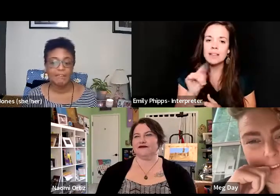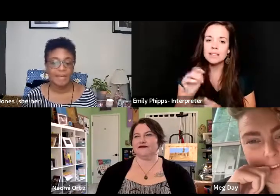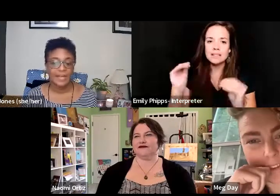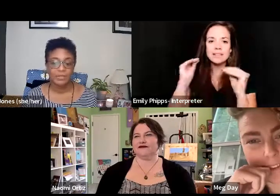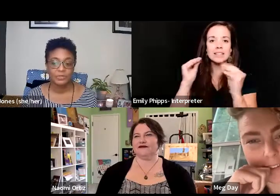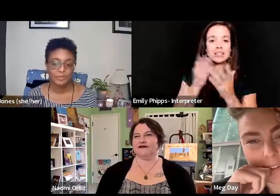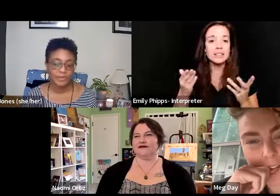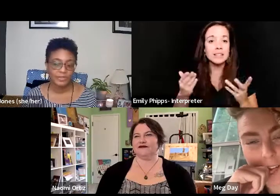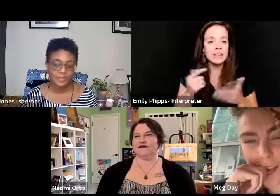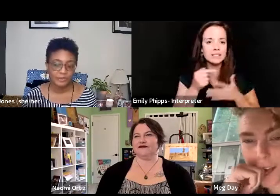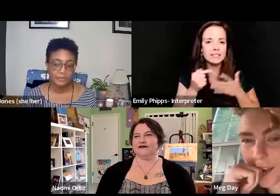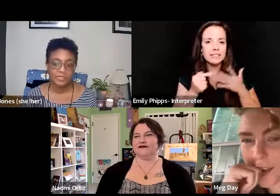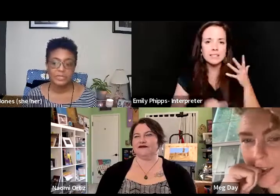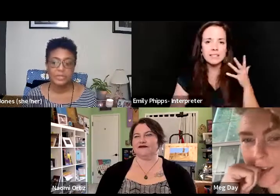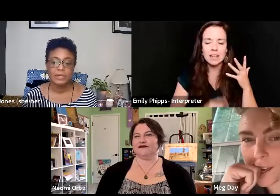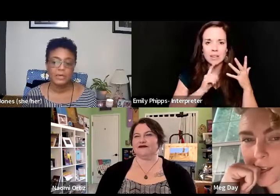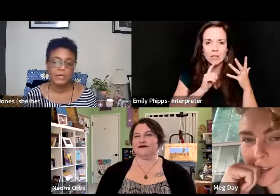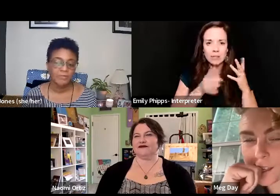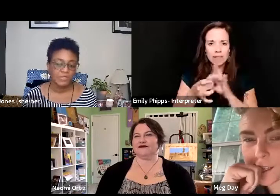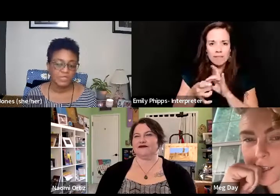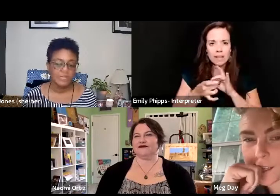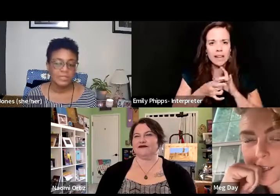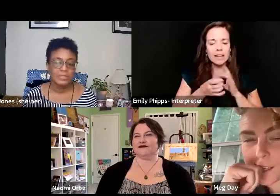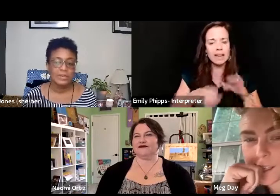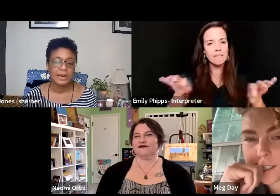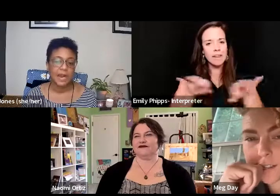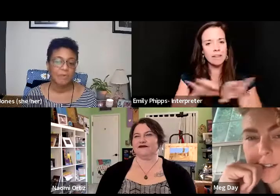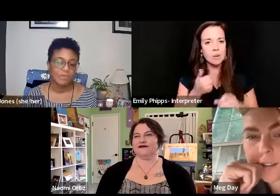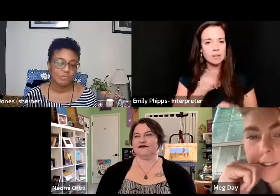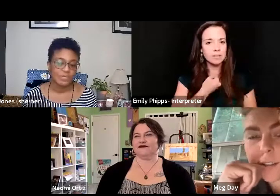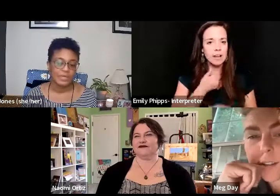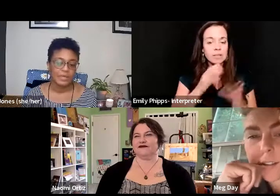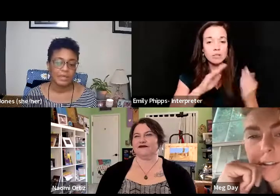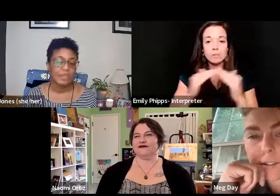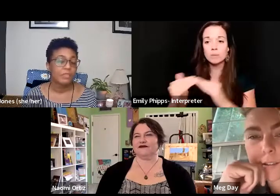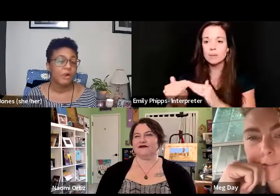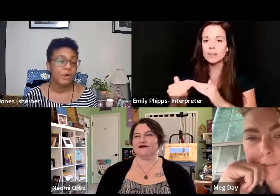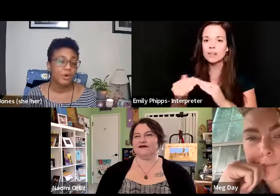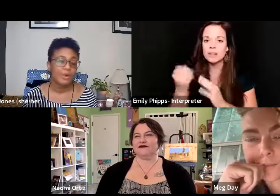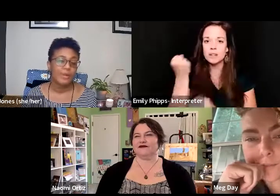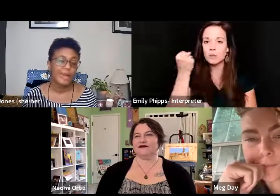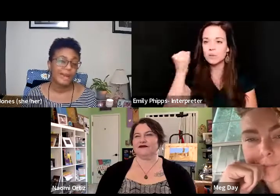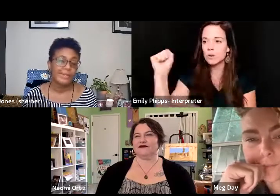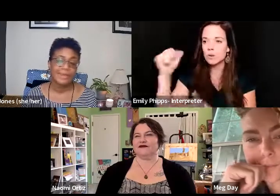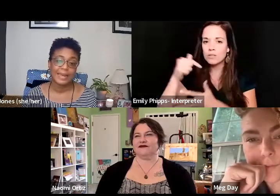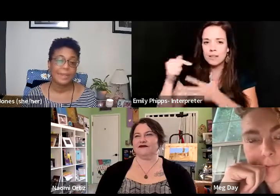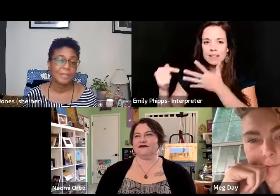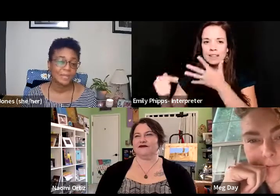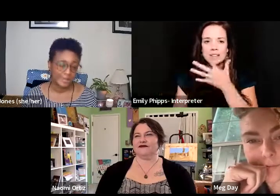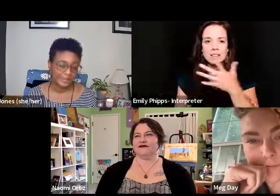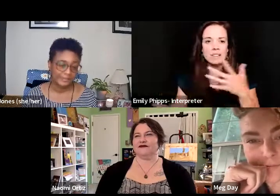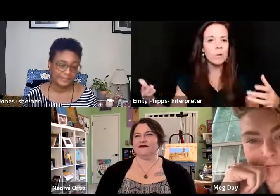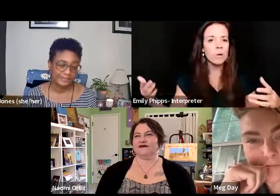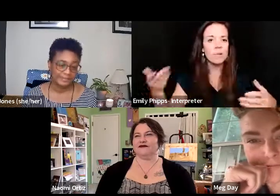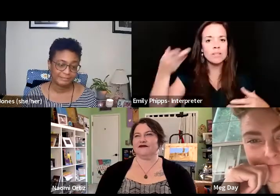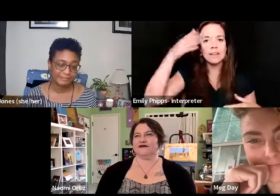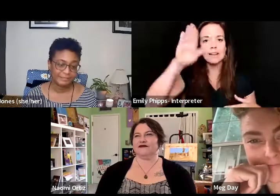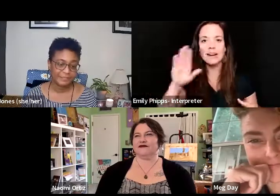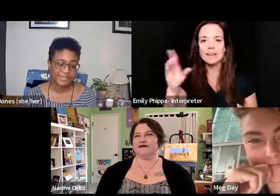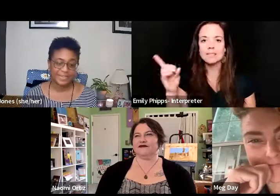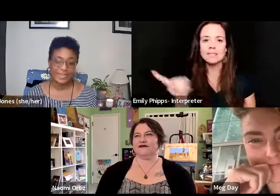and vital to ourselves, our communities, our movements, the whole goddamn planet.